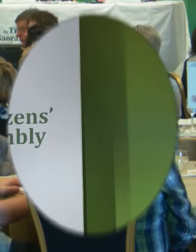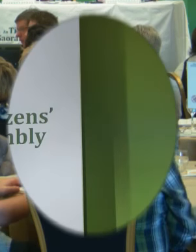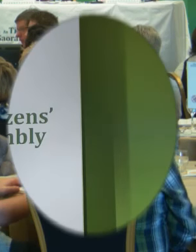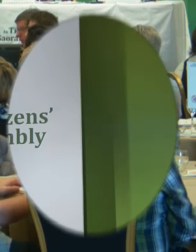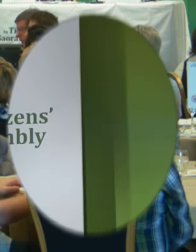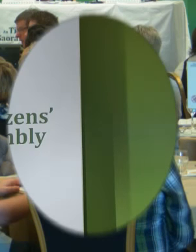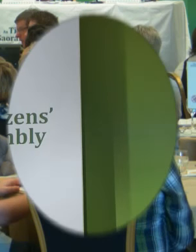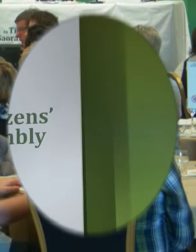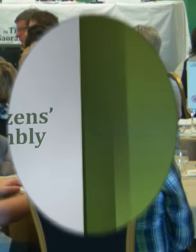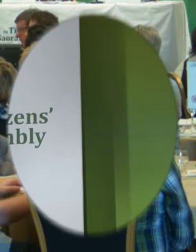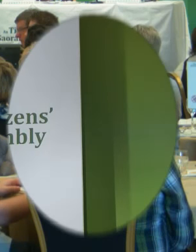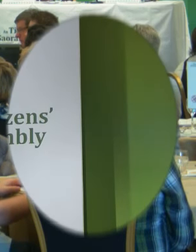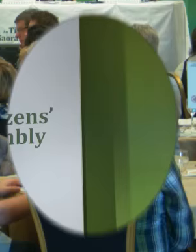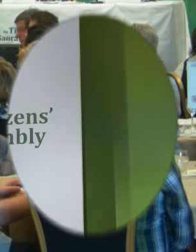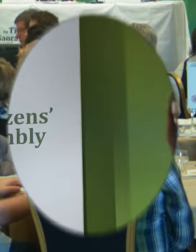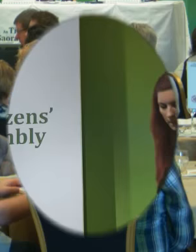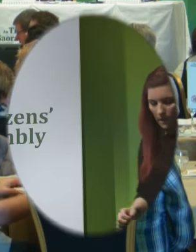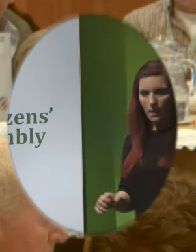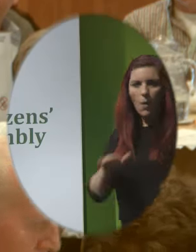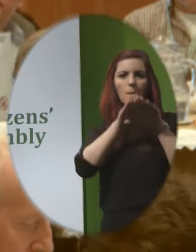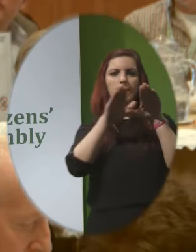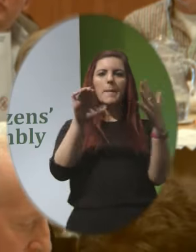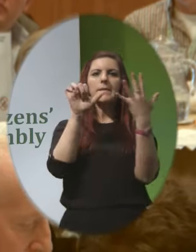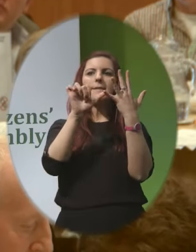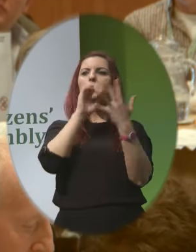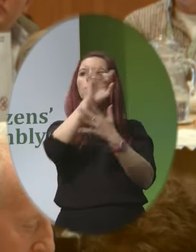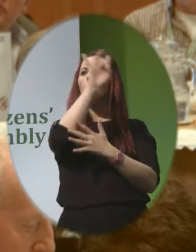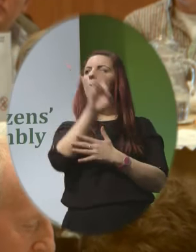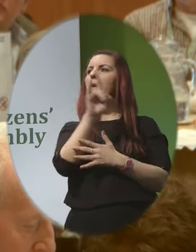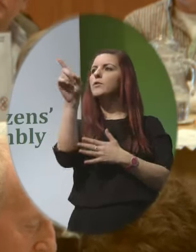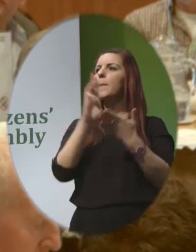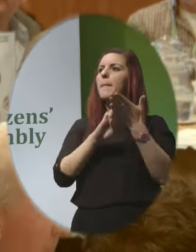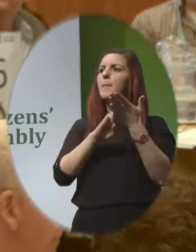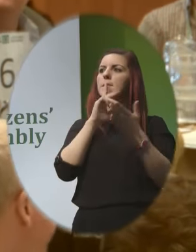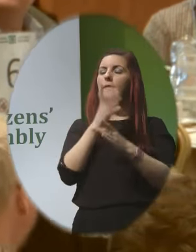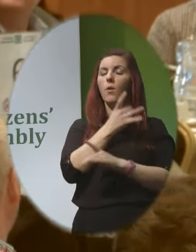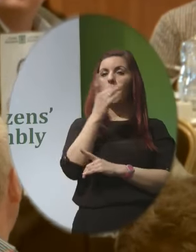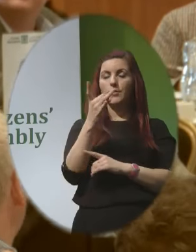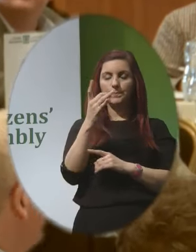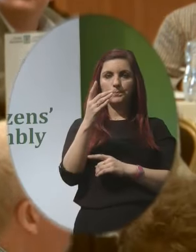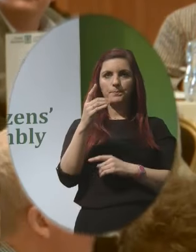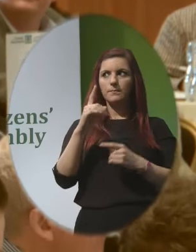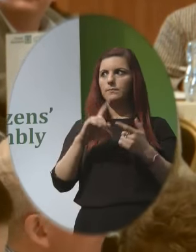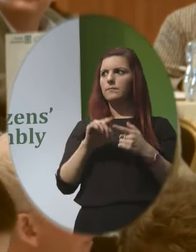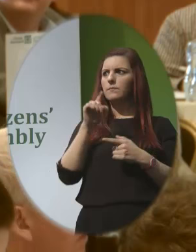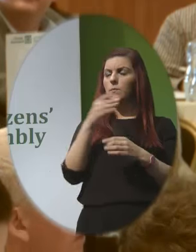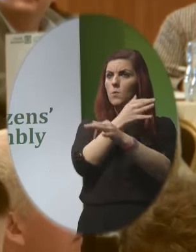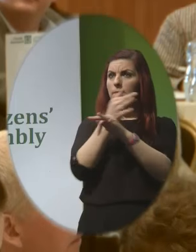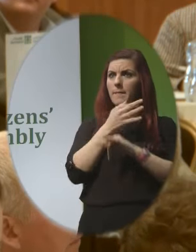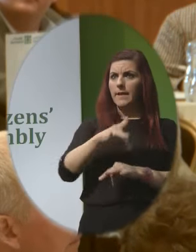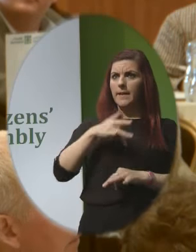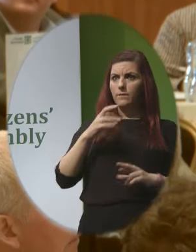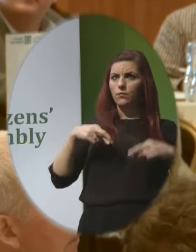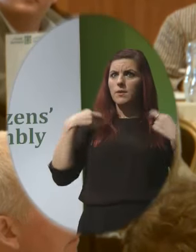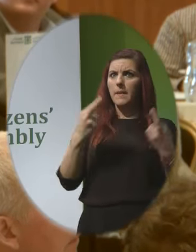I'm the facilitator for table six And one of the members of this table Have a question for family and life Do family and life respect the fact